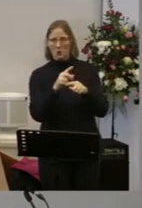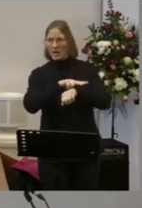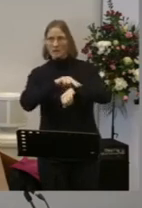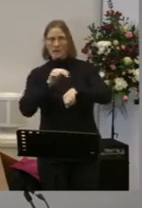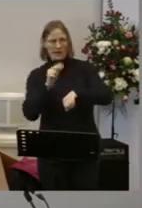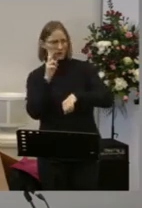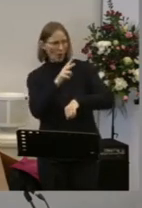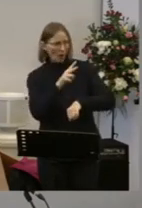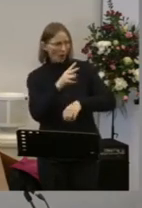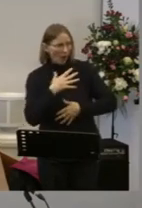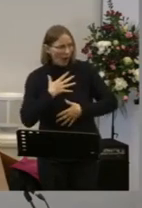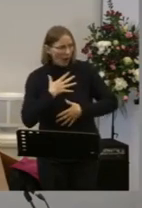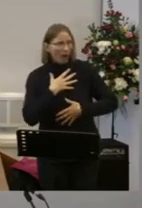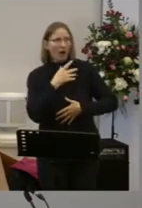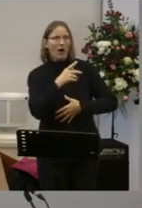What are they saluting?